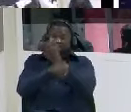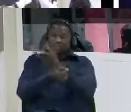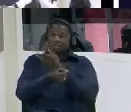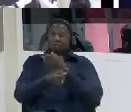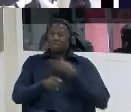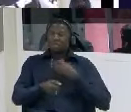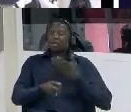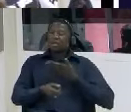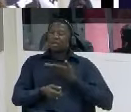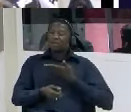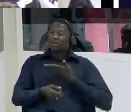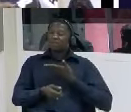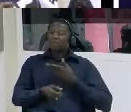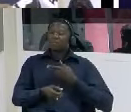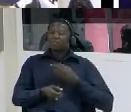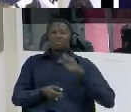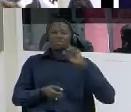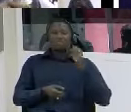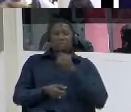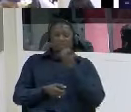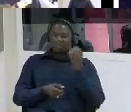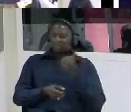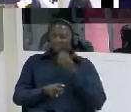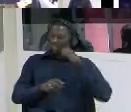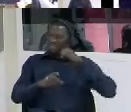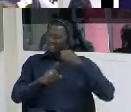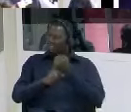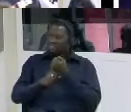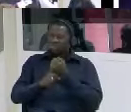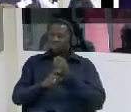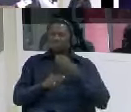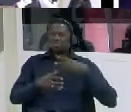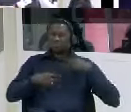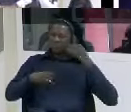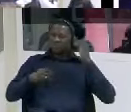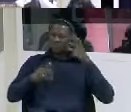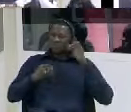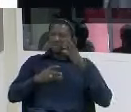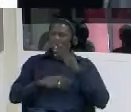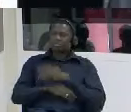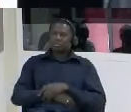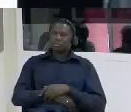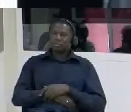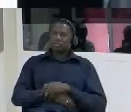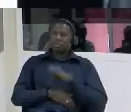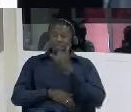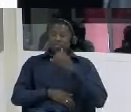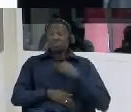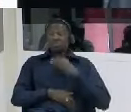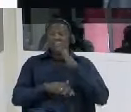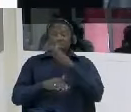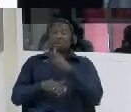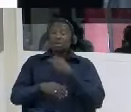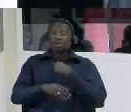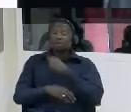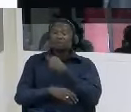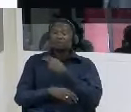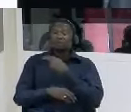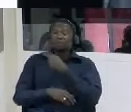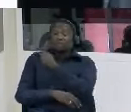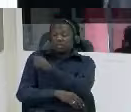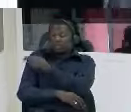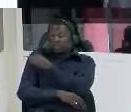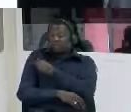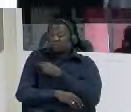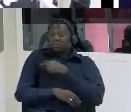have encountered also very well mr witness you can do that i was admitted for a period of six months in prison because